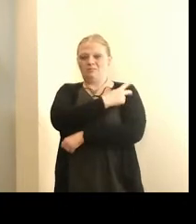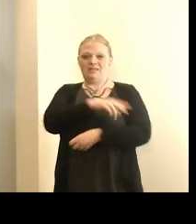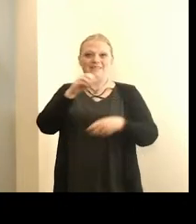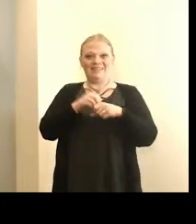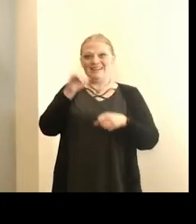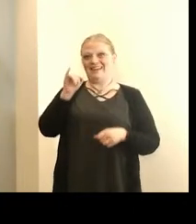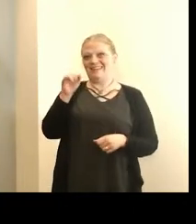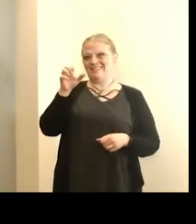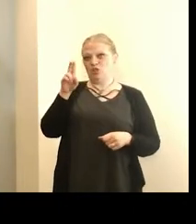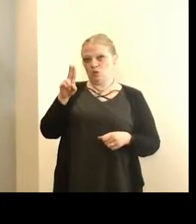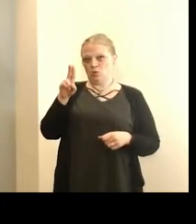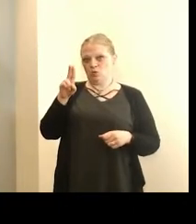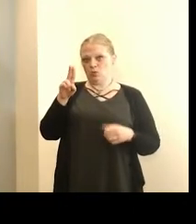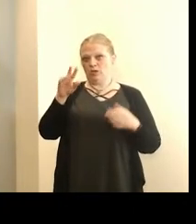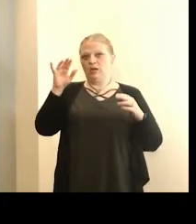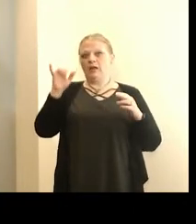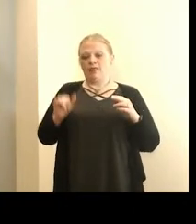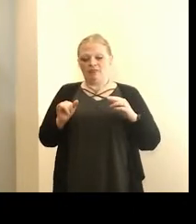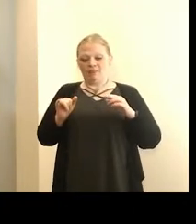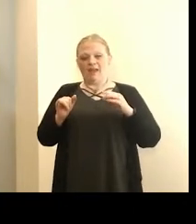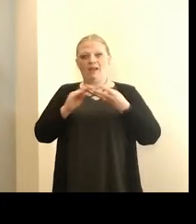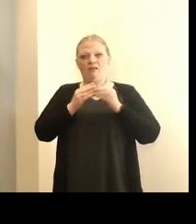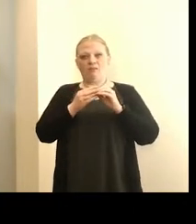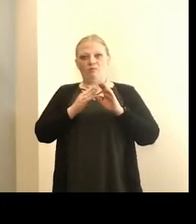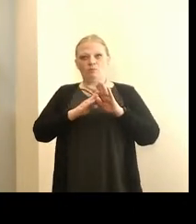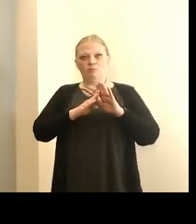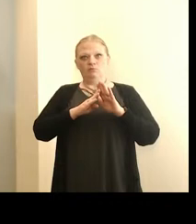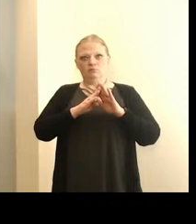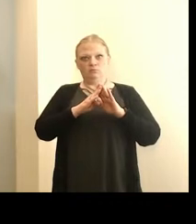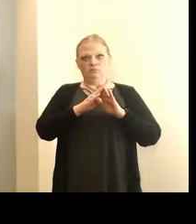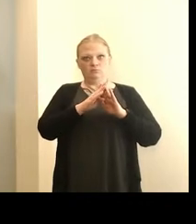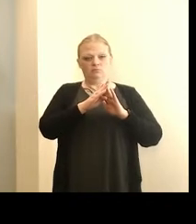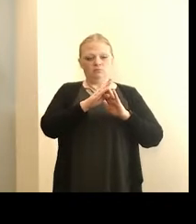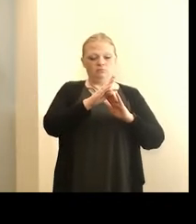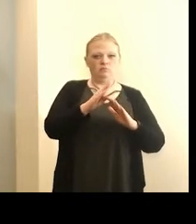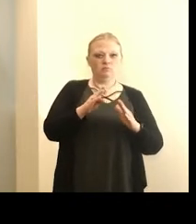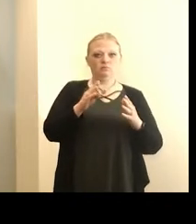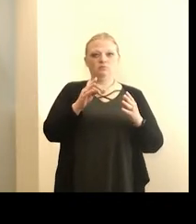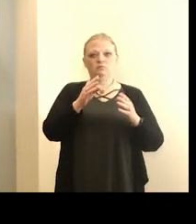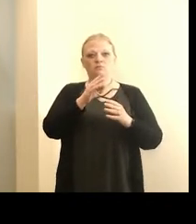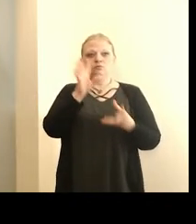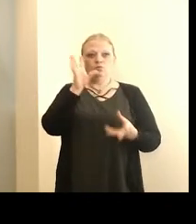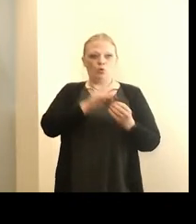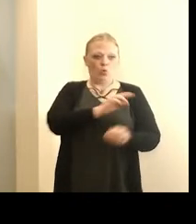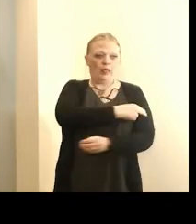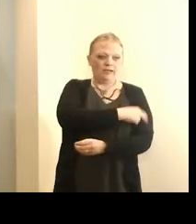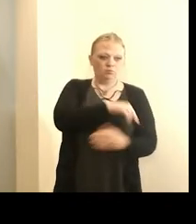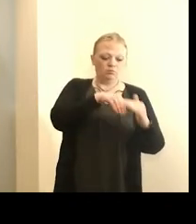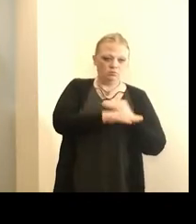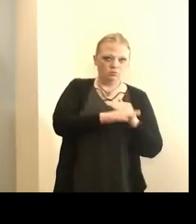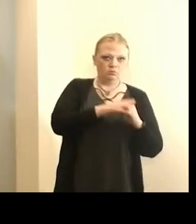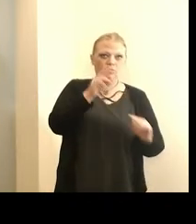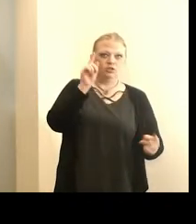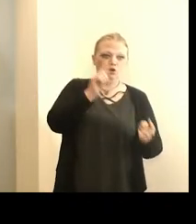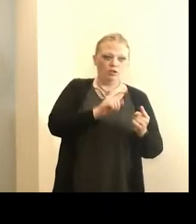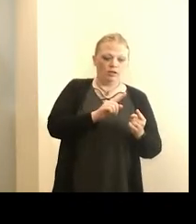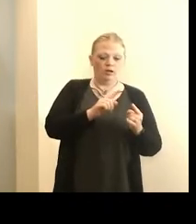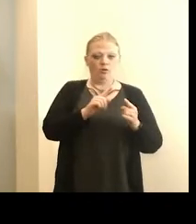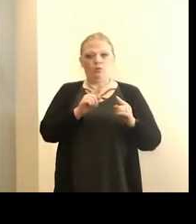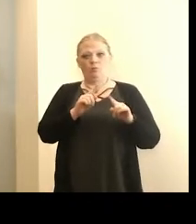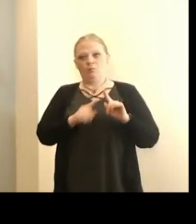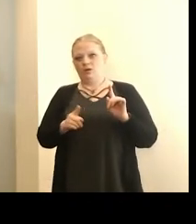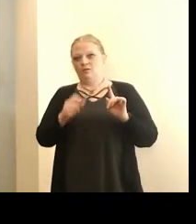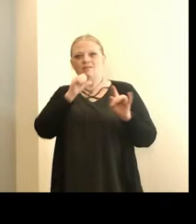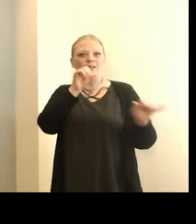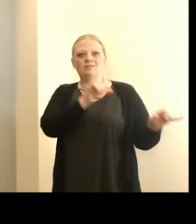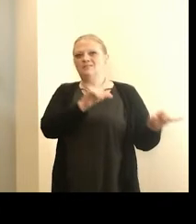ICU. That number has been creeping upwards. The number of hospitalizations has been going down. We have seen a reduction in our ICU numbers but not